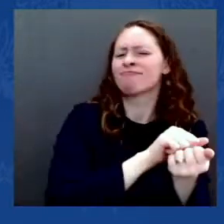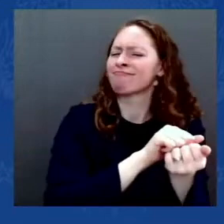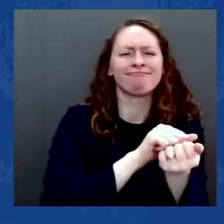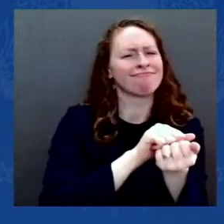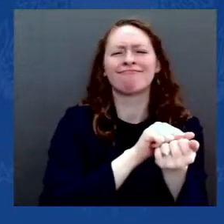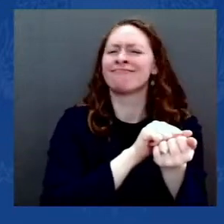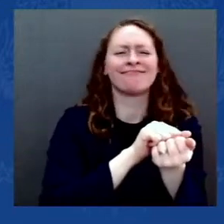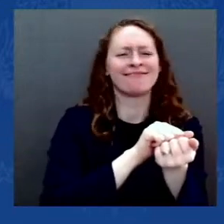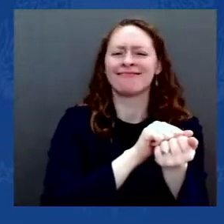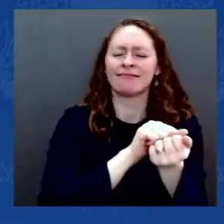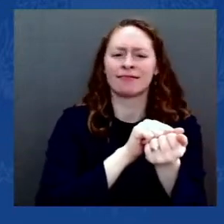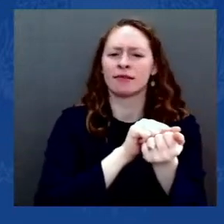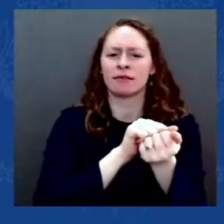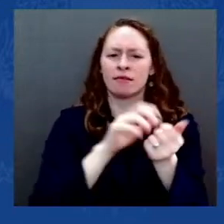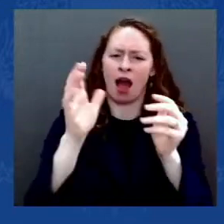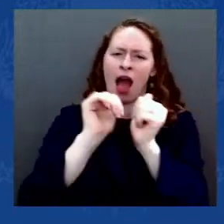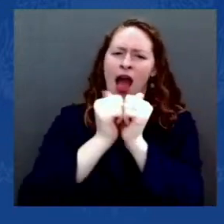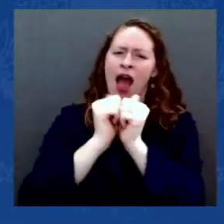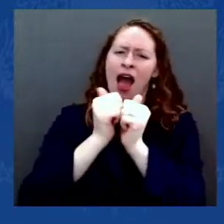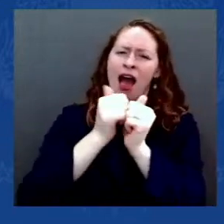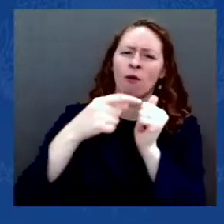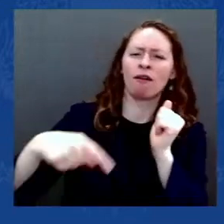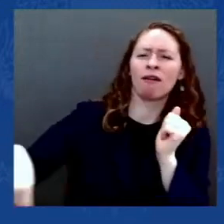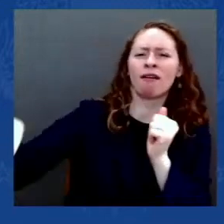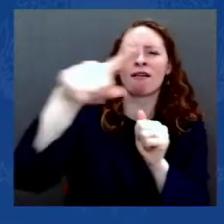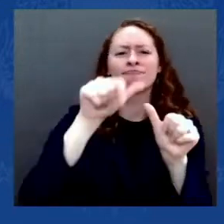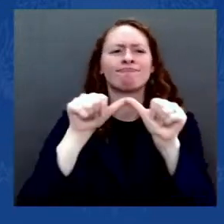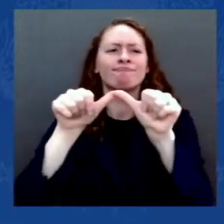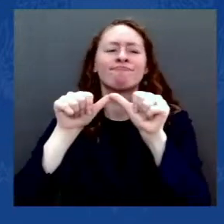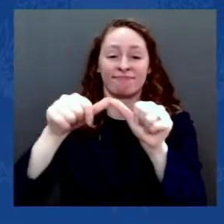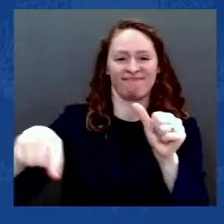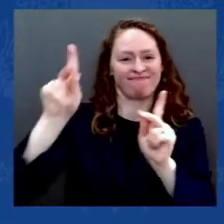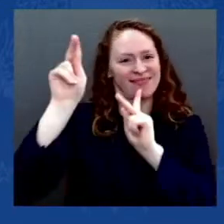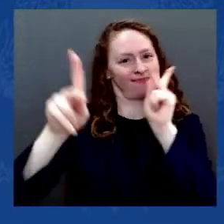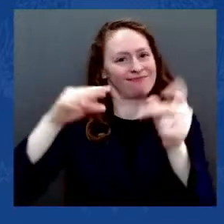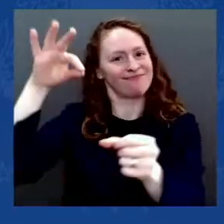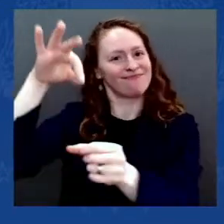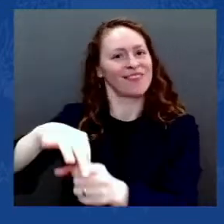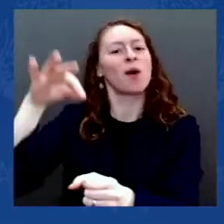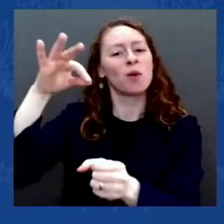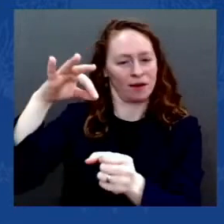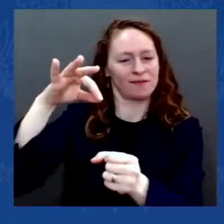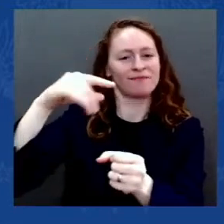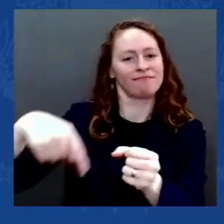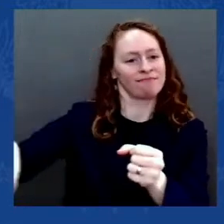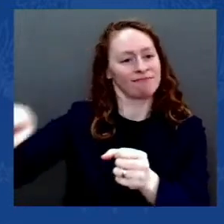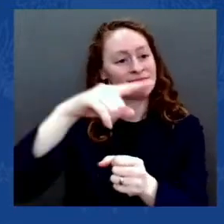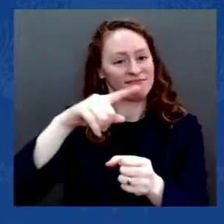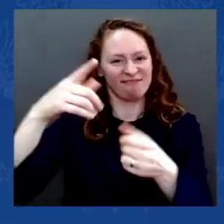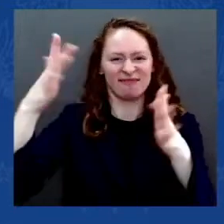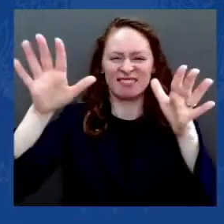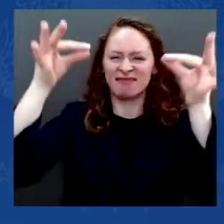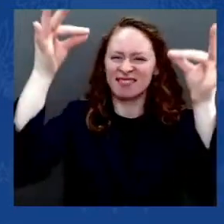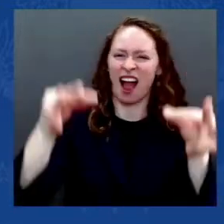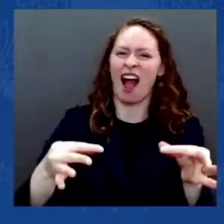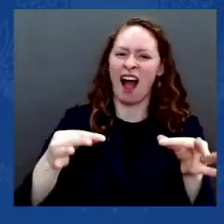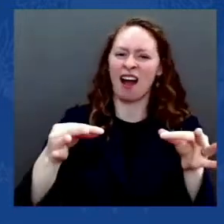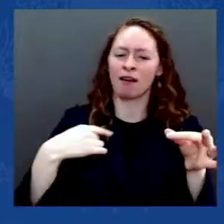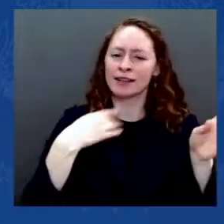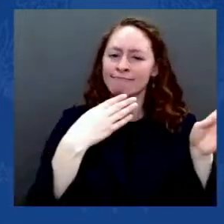So let us remember, together, we're one nation, under God, indivisible.